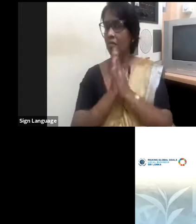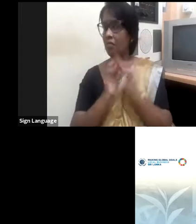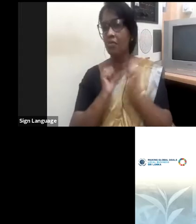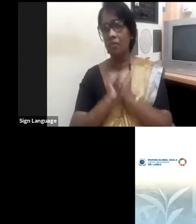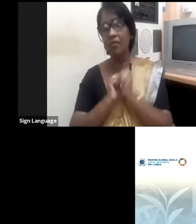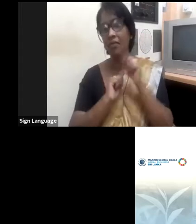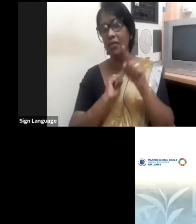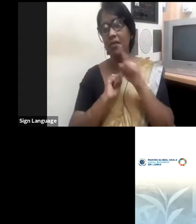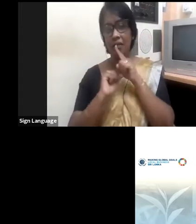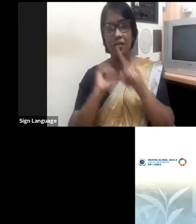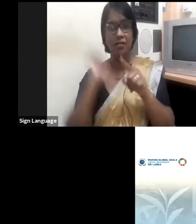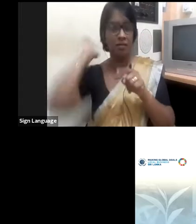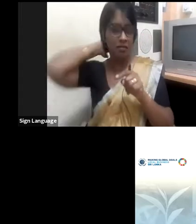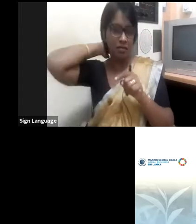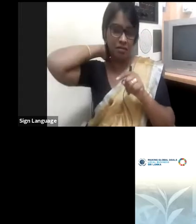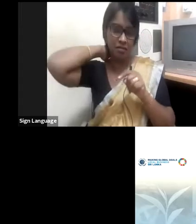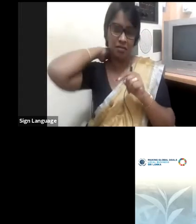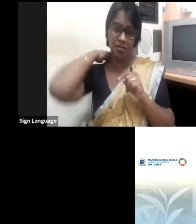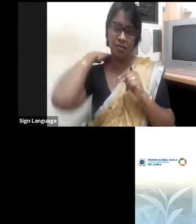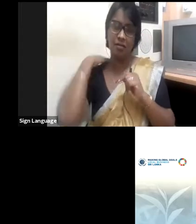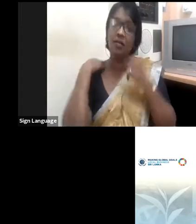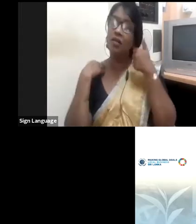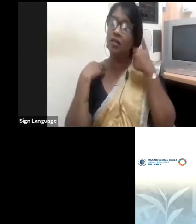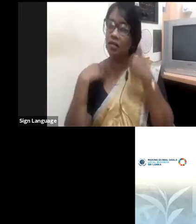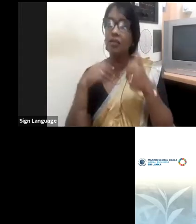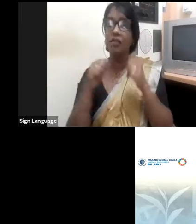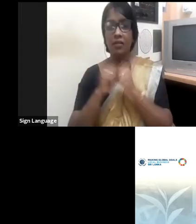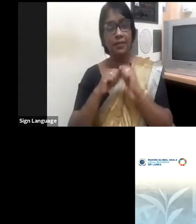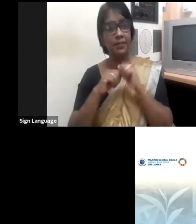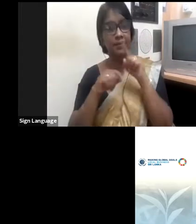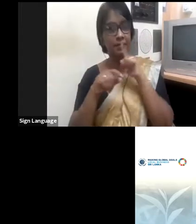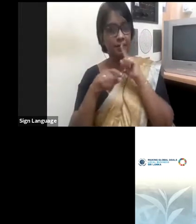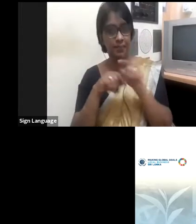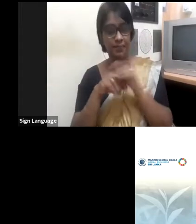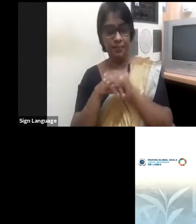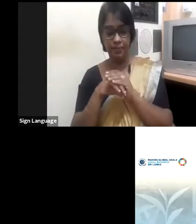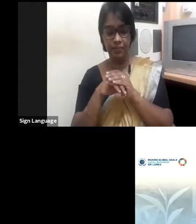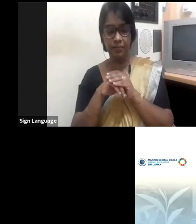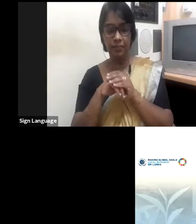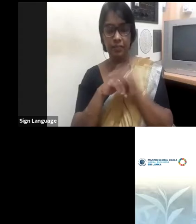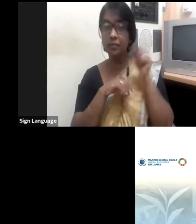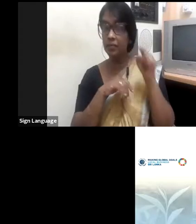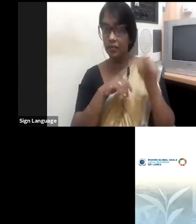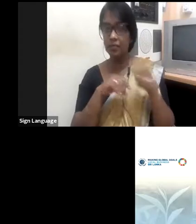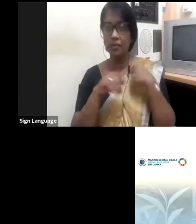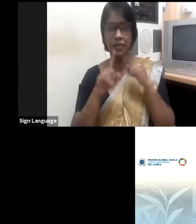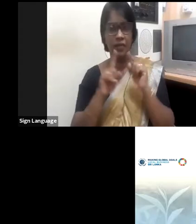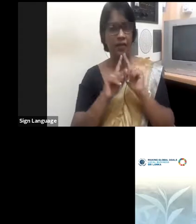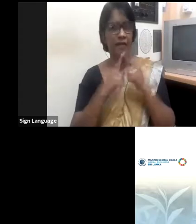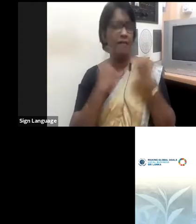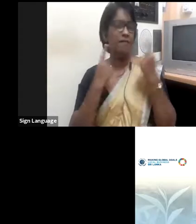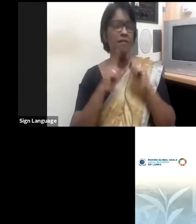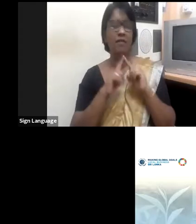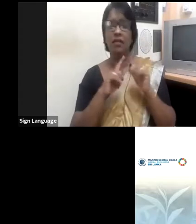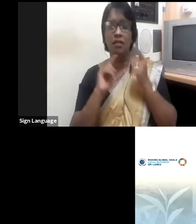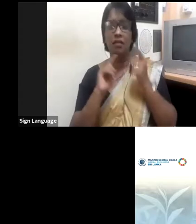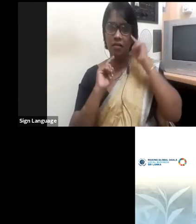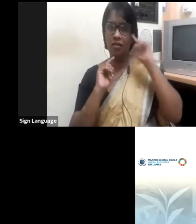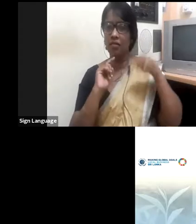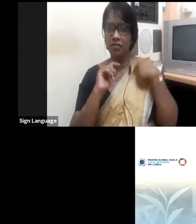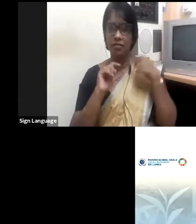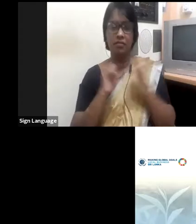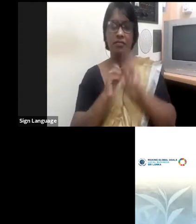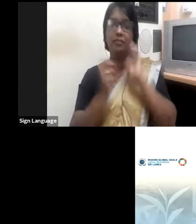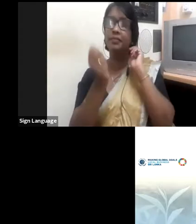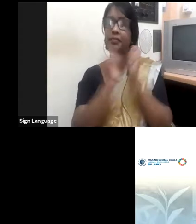unconscious biases. And these are biases that exist in men and women in an organization, predetermined